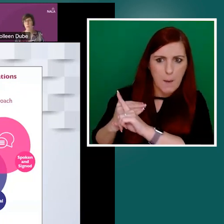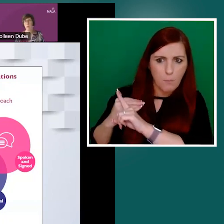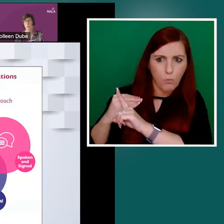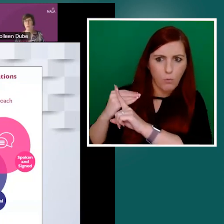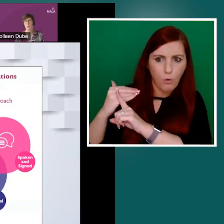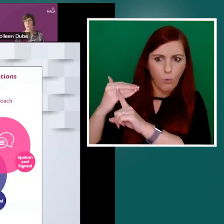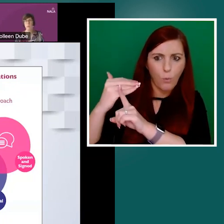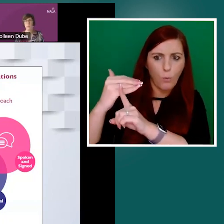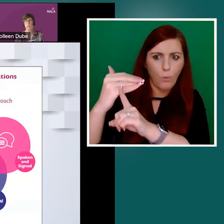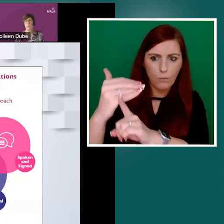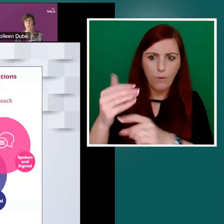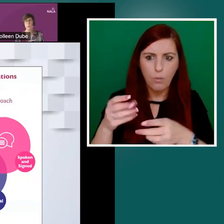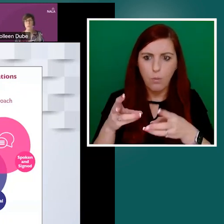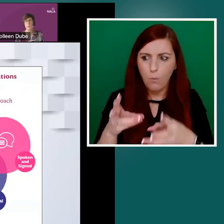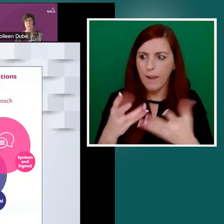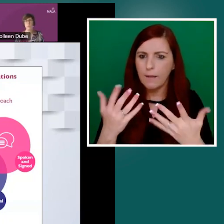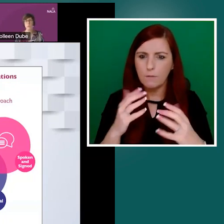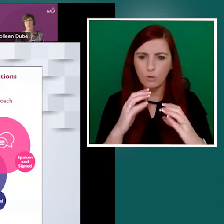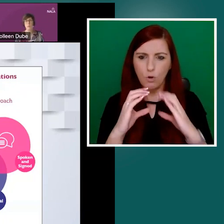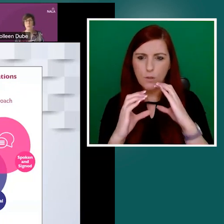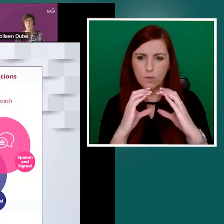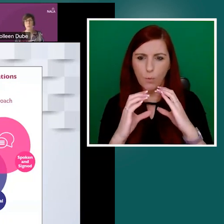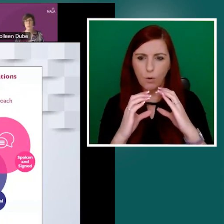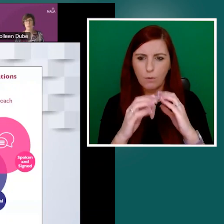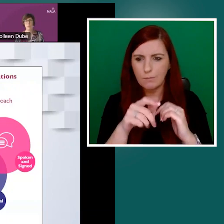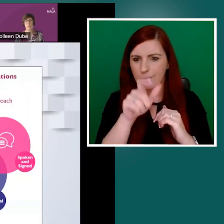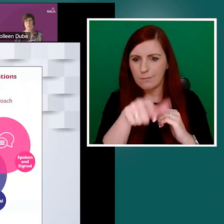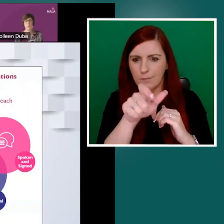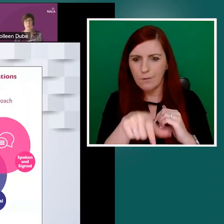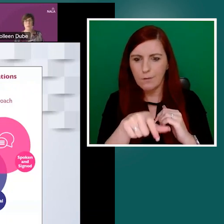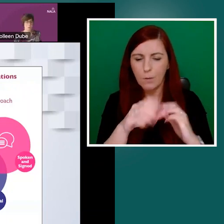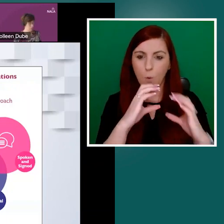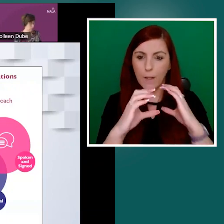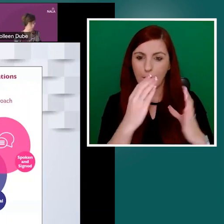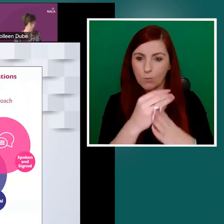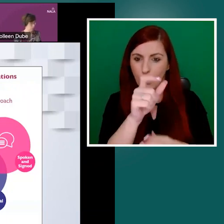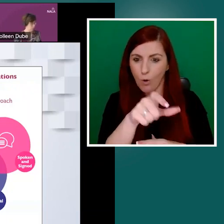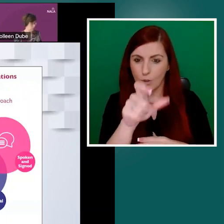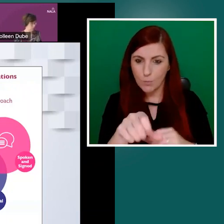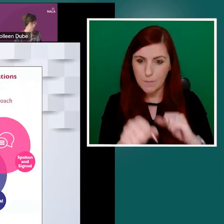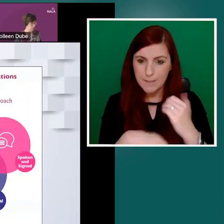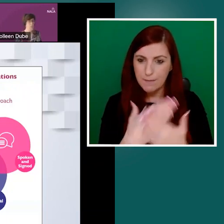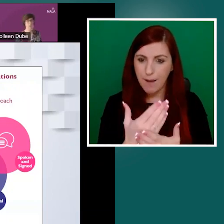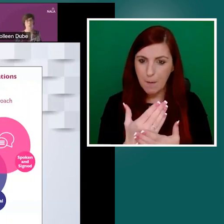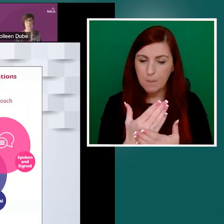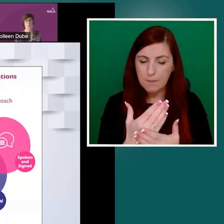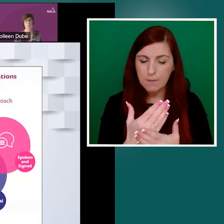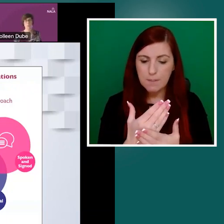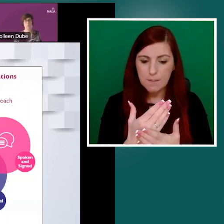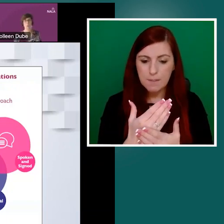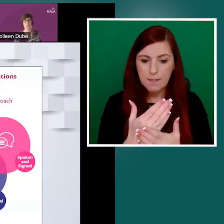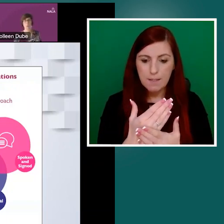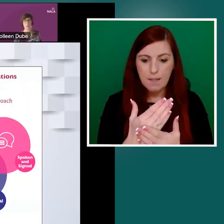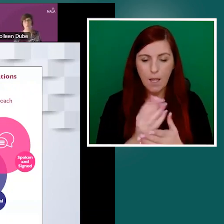developed and produced. And I think that we recognize that